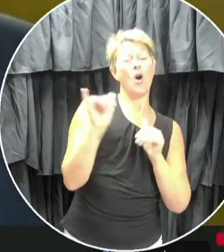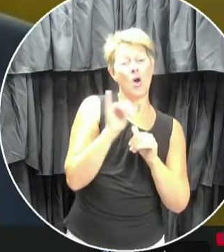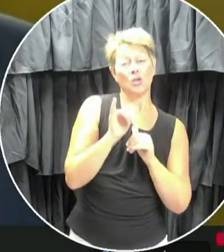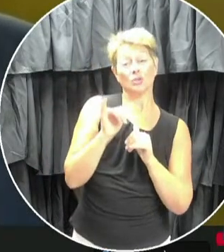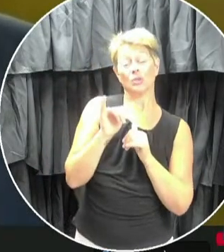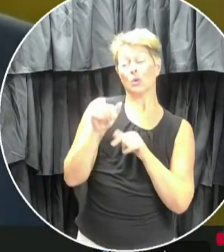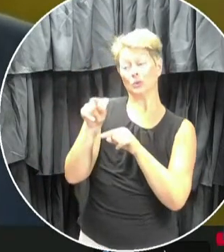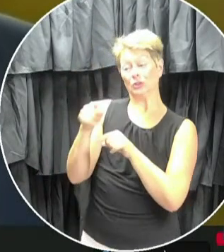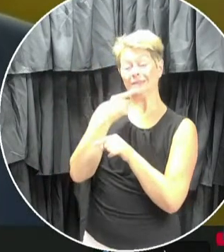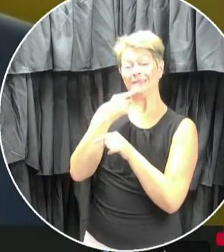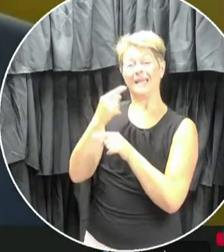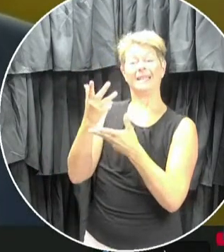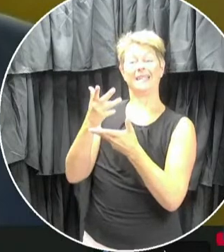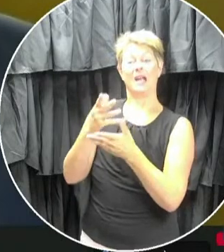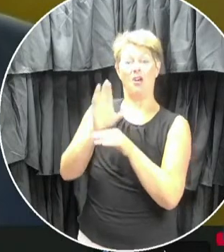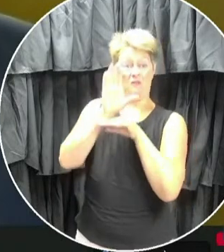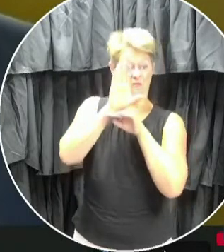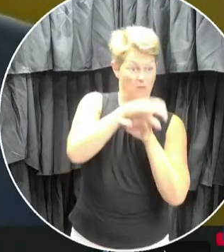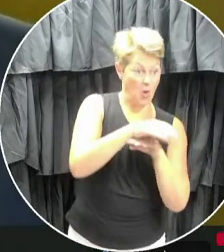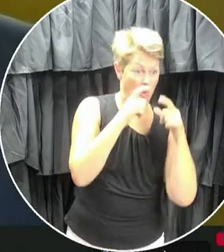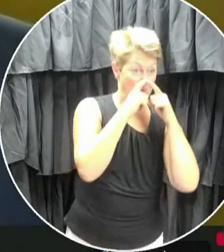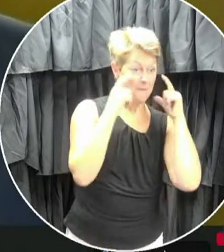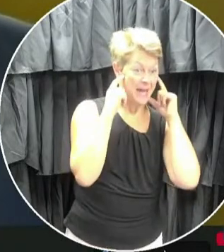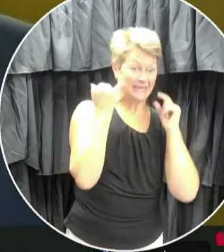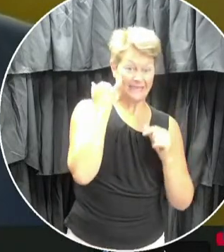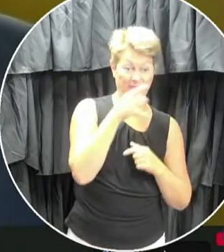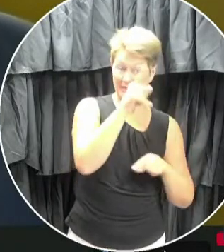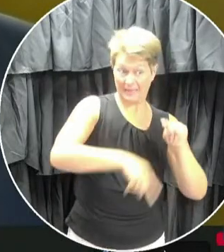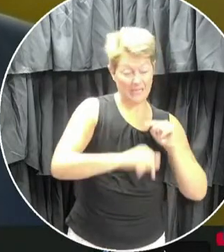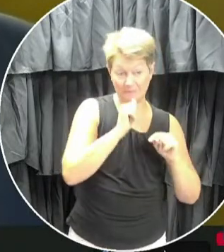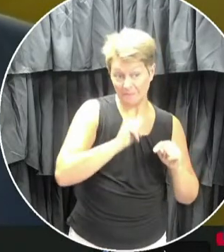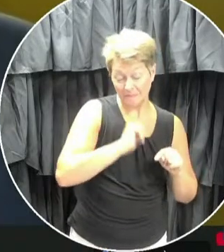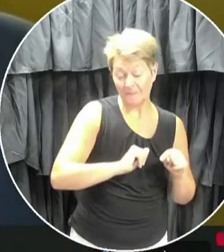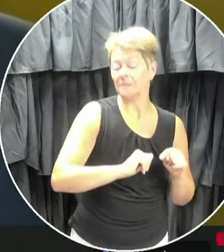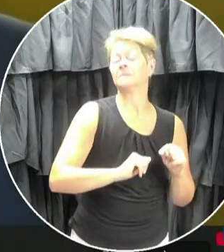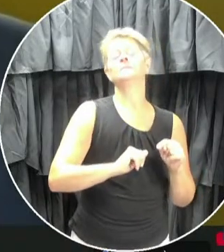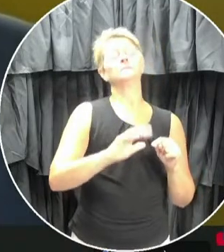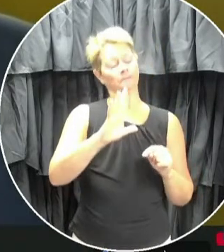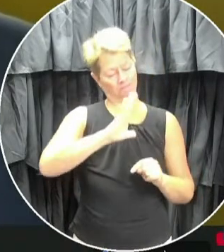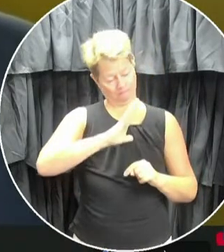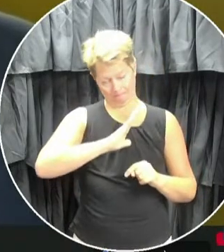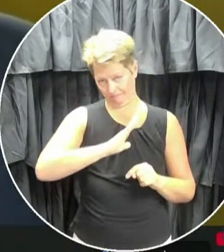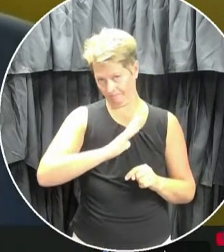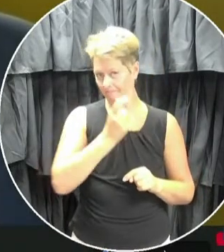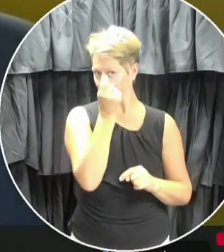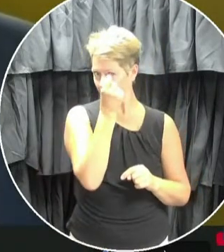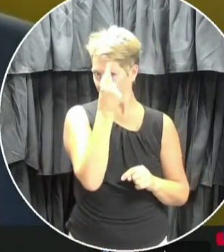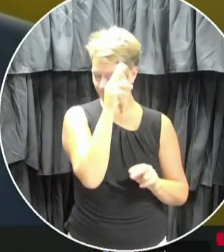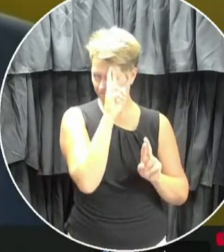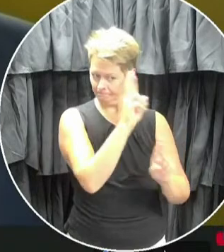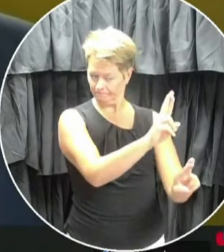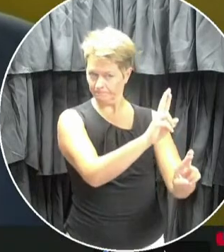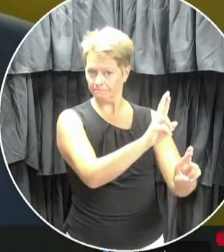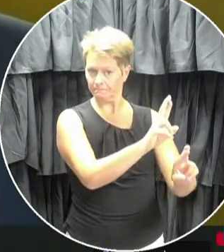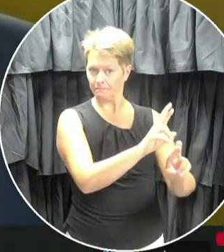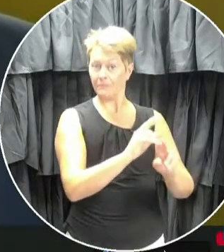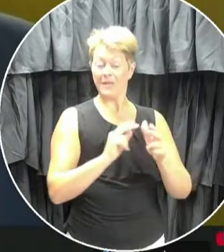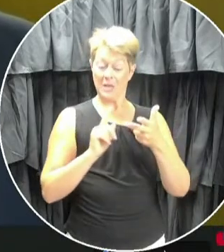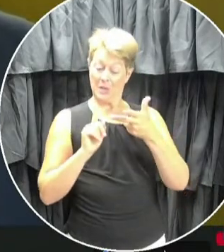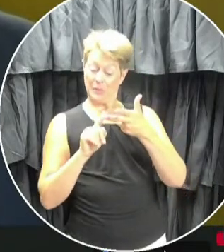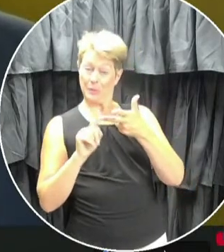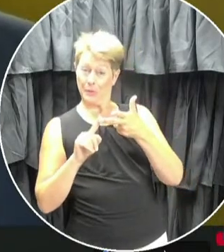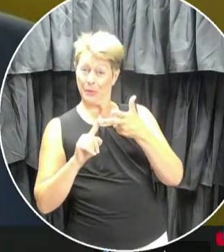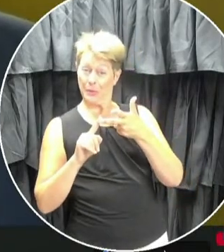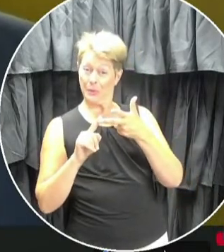alluded to, no child will be forced to wear a mask if it can be documented that they cannot tolerate it. The third area we heard from was bussing.